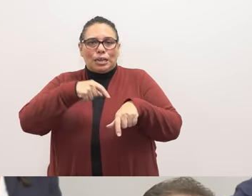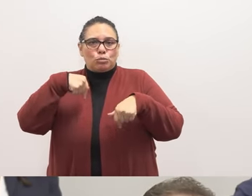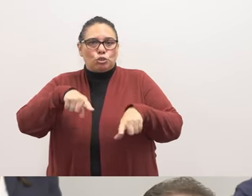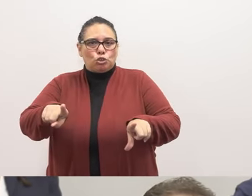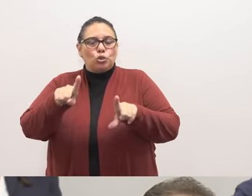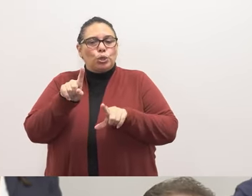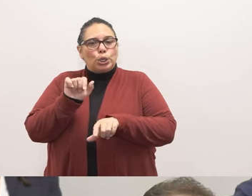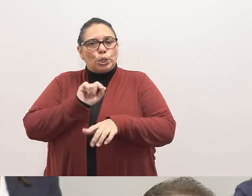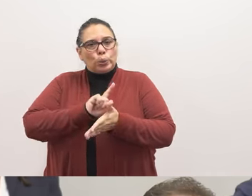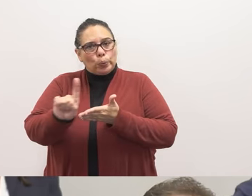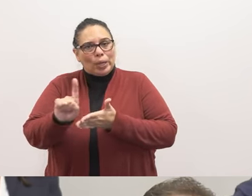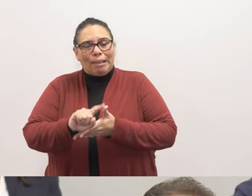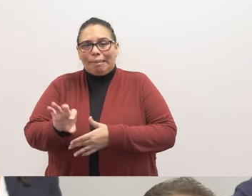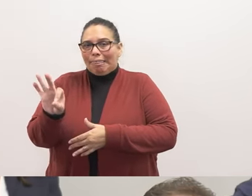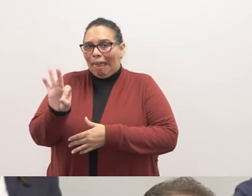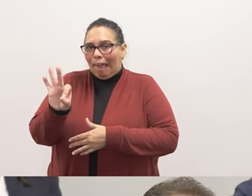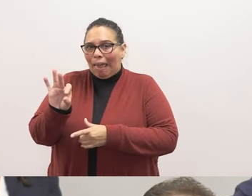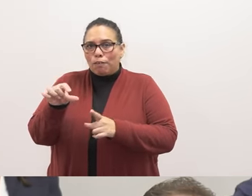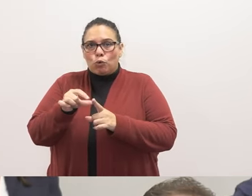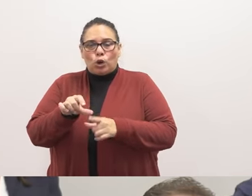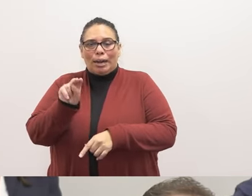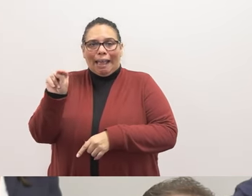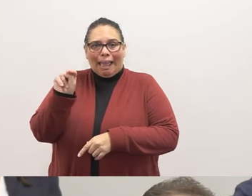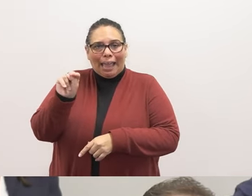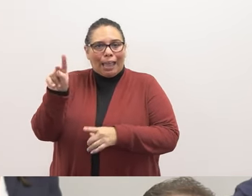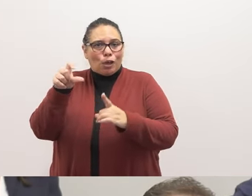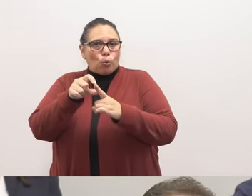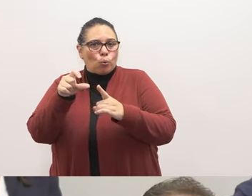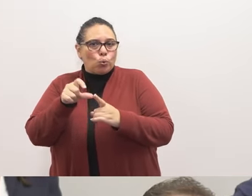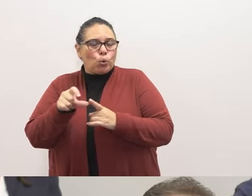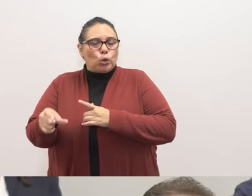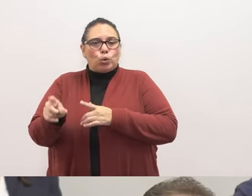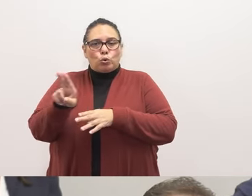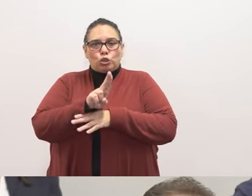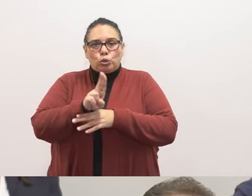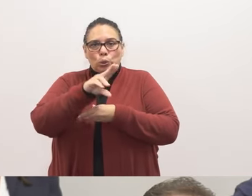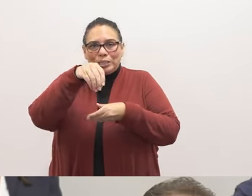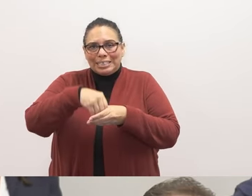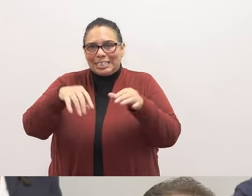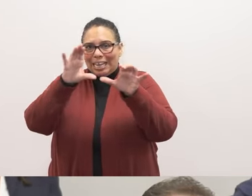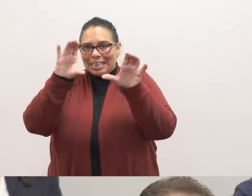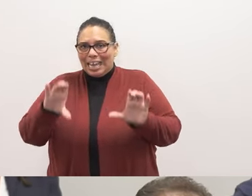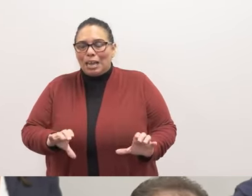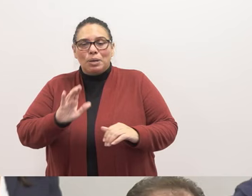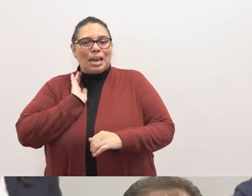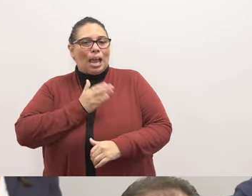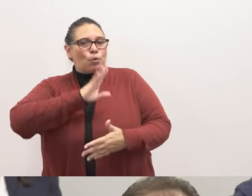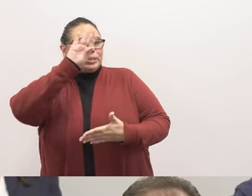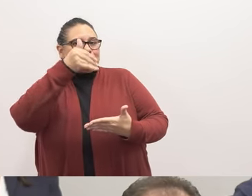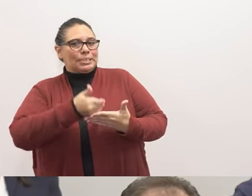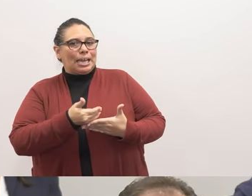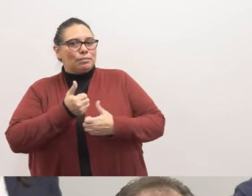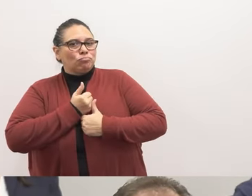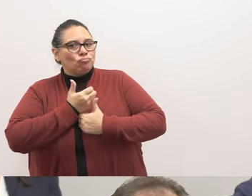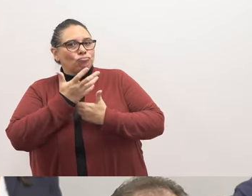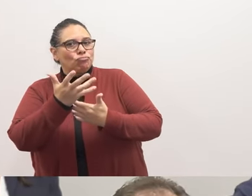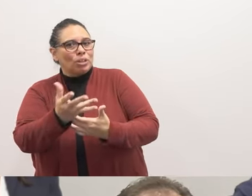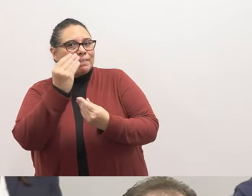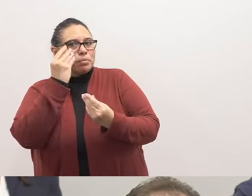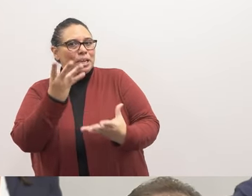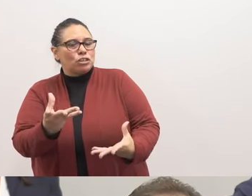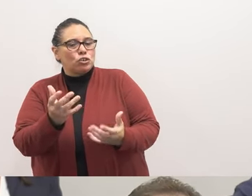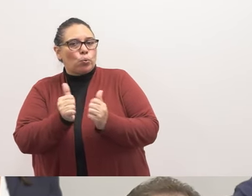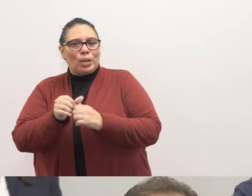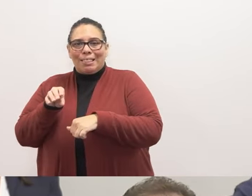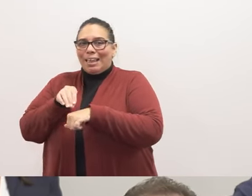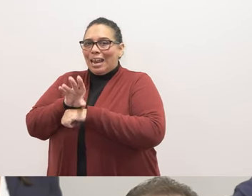F word and the N word were repeatedly used in the cabin. Our son shared this information with a counselor to which